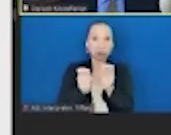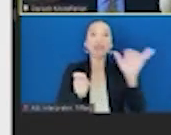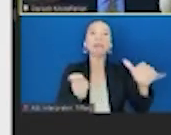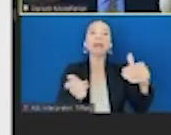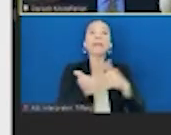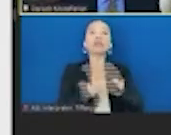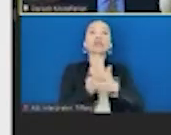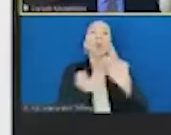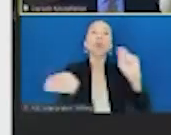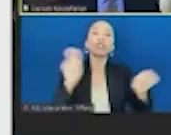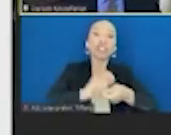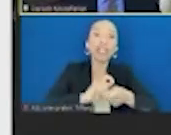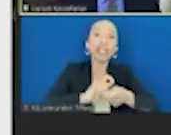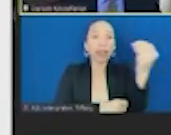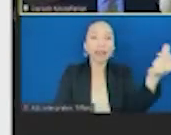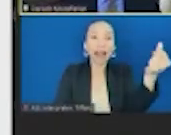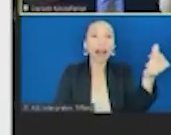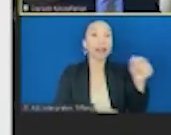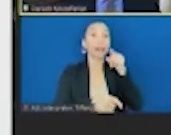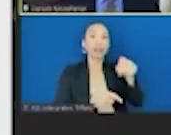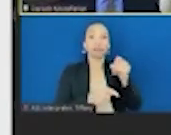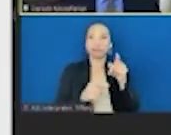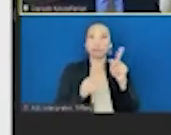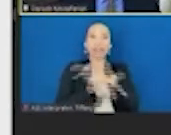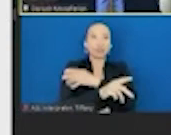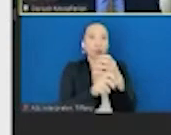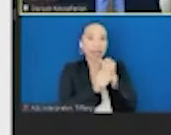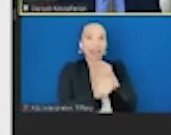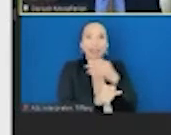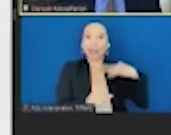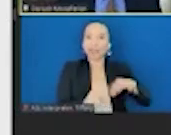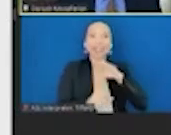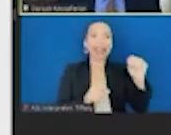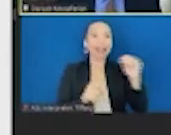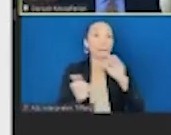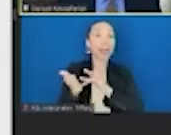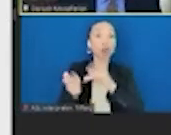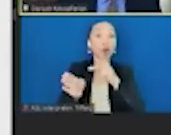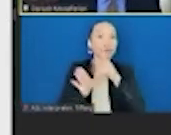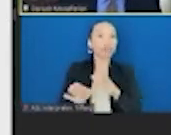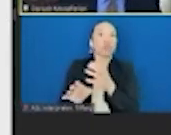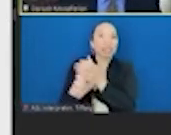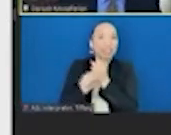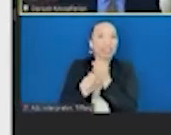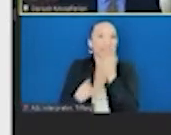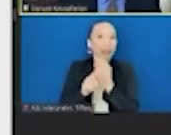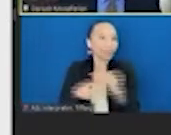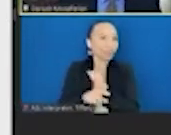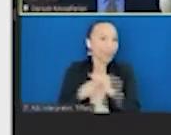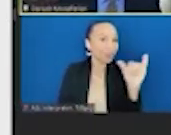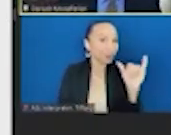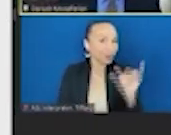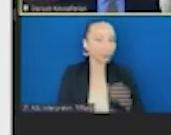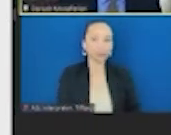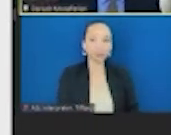Physicians will get the training that they want and patients will get the benefits. Now, I talk about these things and for folks who